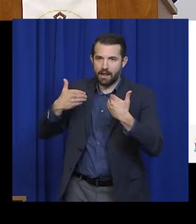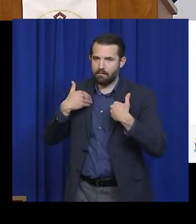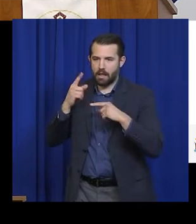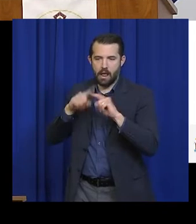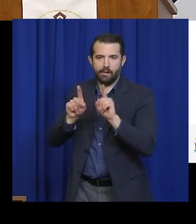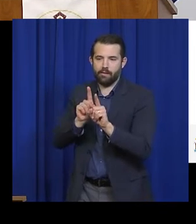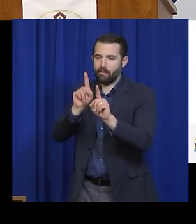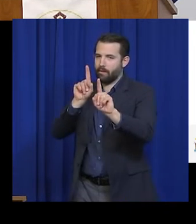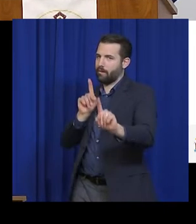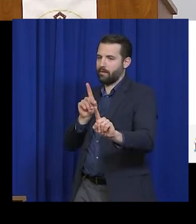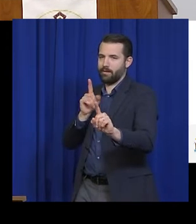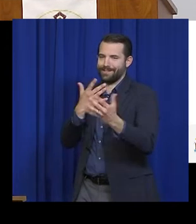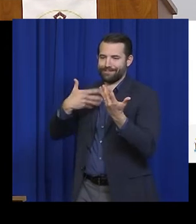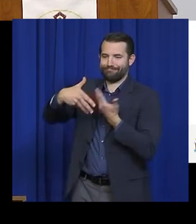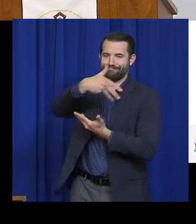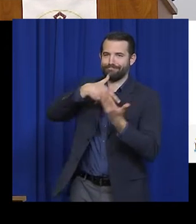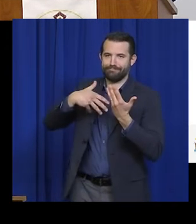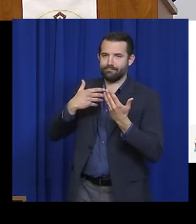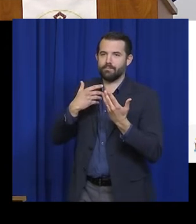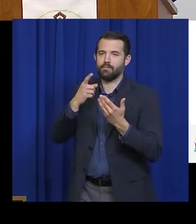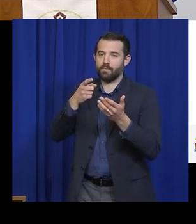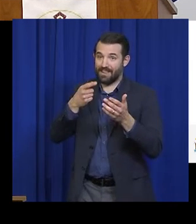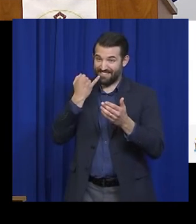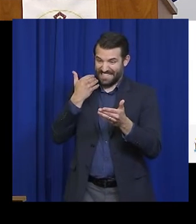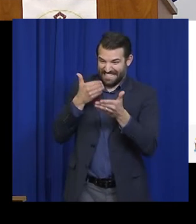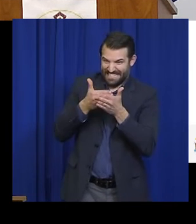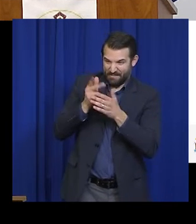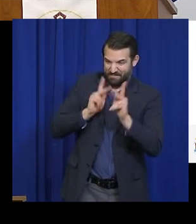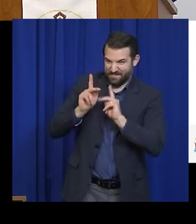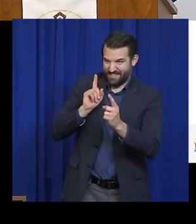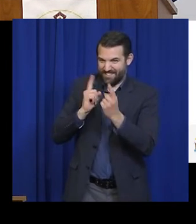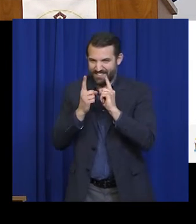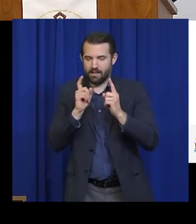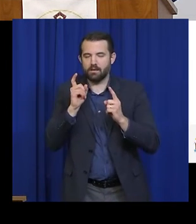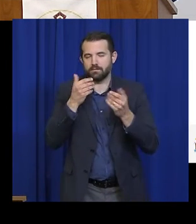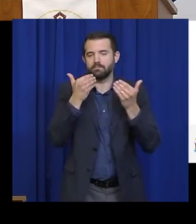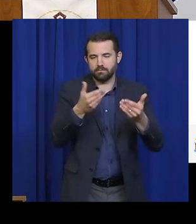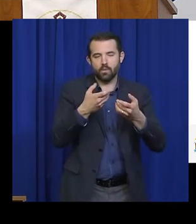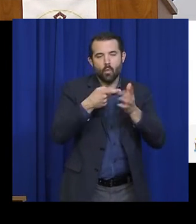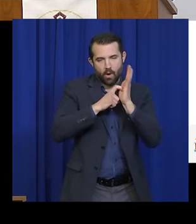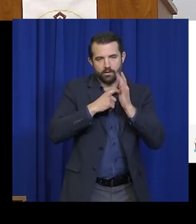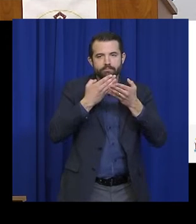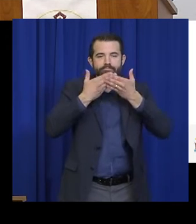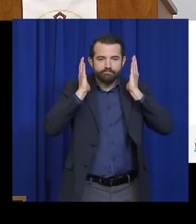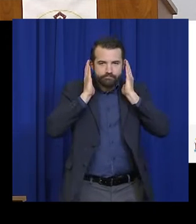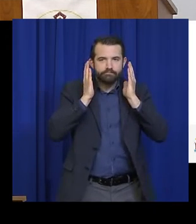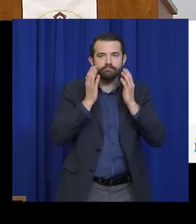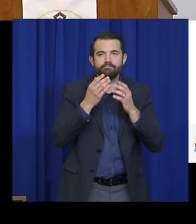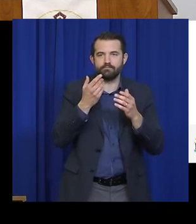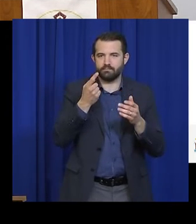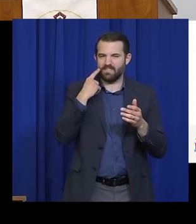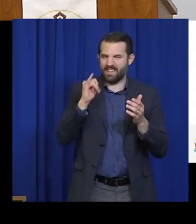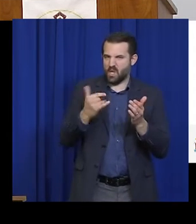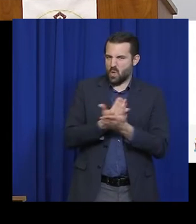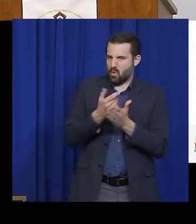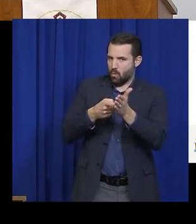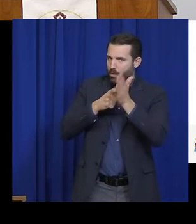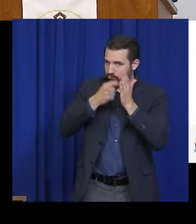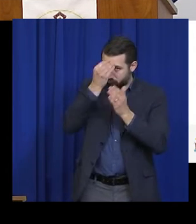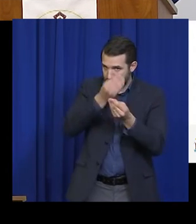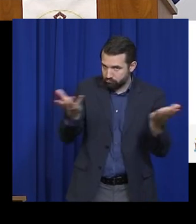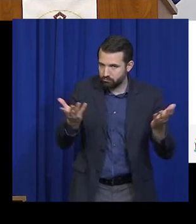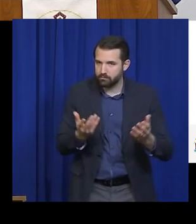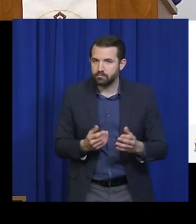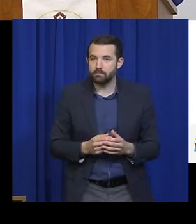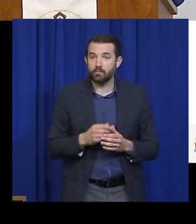where, as we know, Maine has seen several outbreaks. My administration will issue an emergency